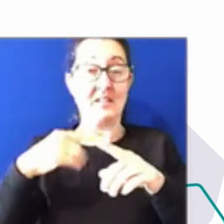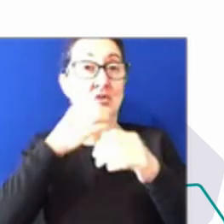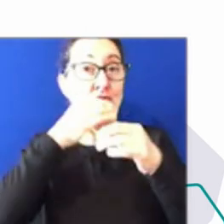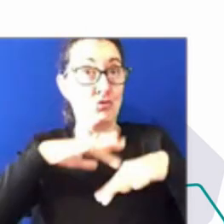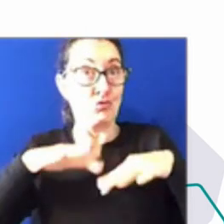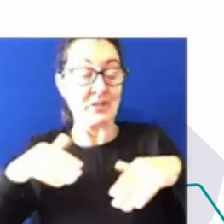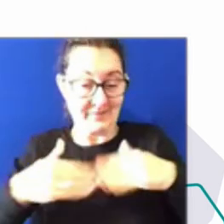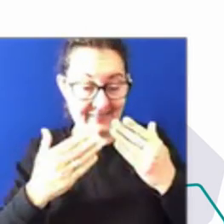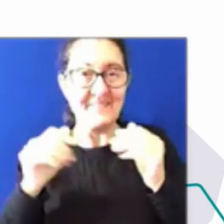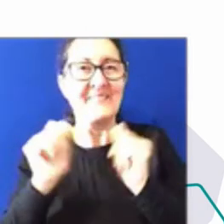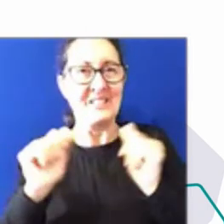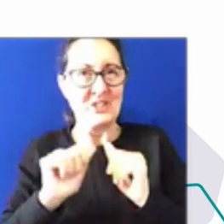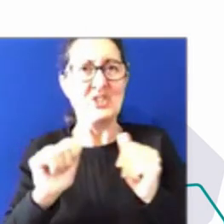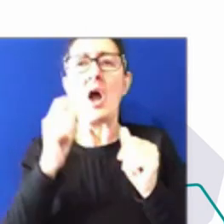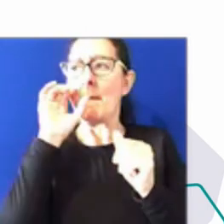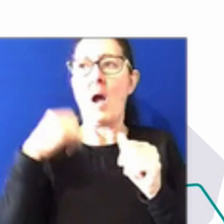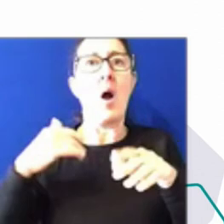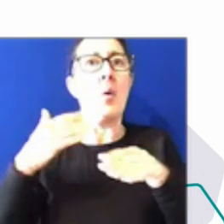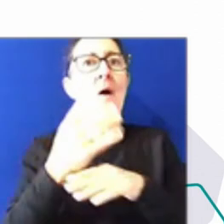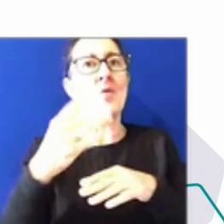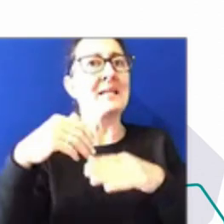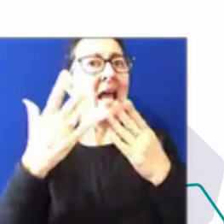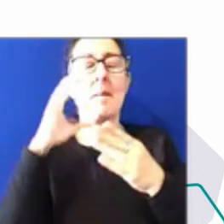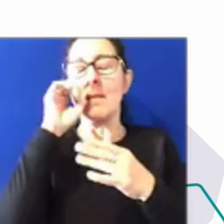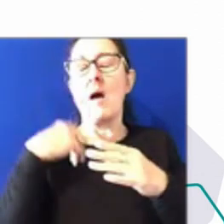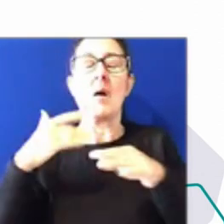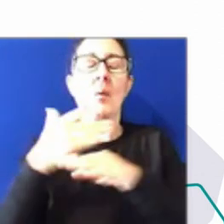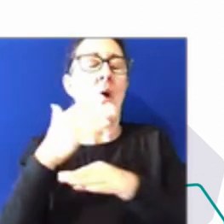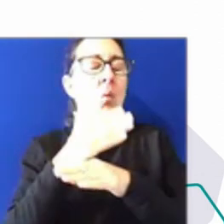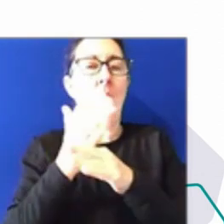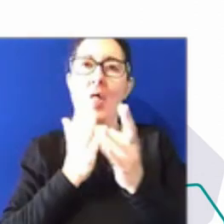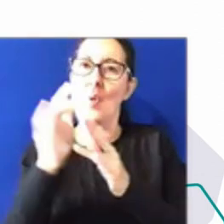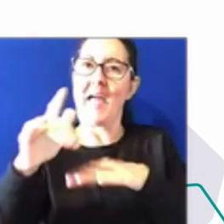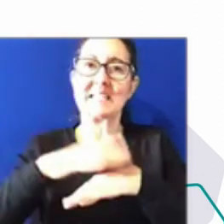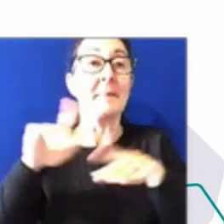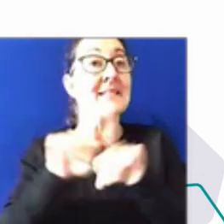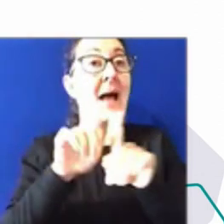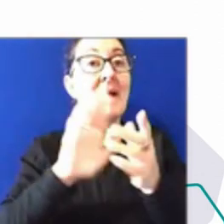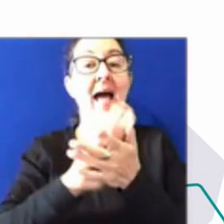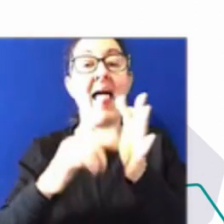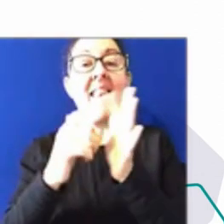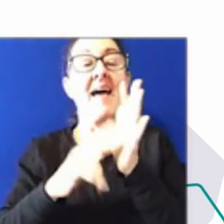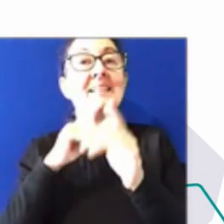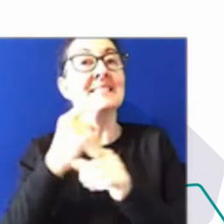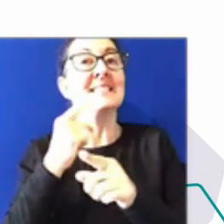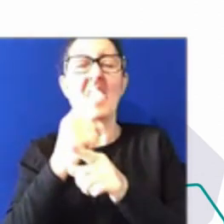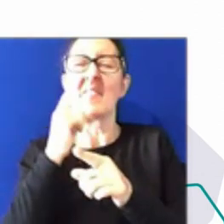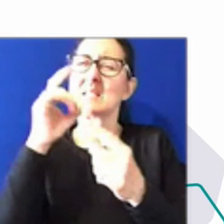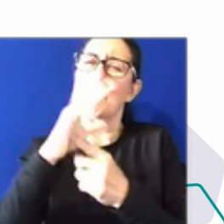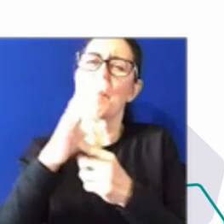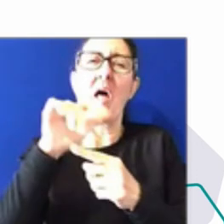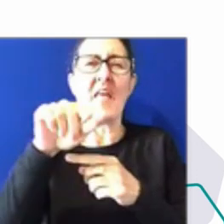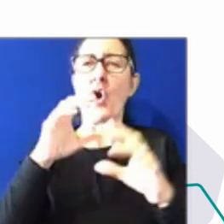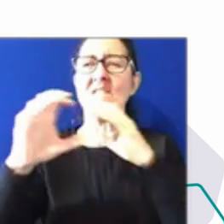and that worked for me during that kind of time. And as Helen says, I think the really important role is that conversation you have. You know, there's a whole